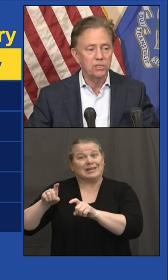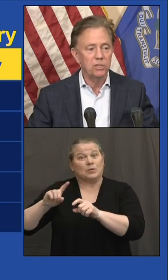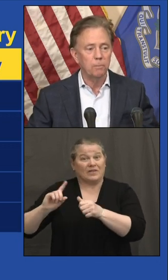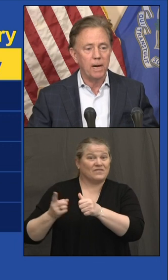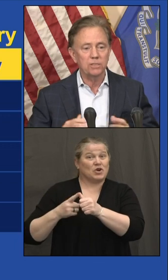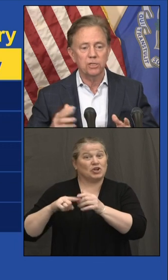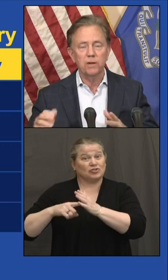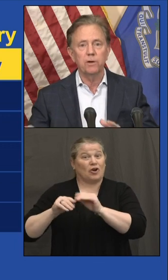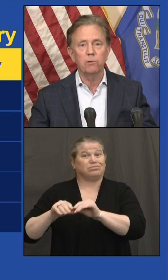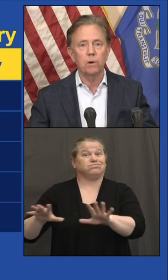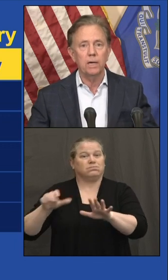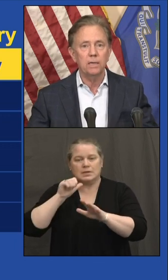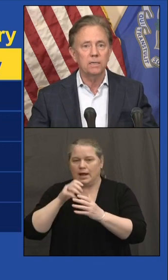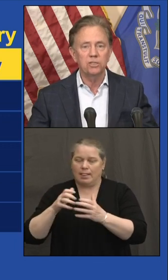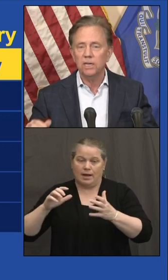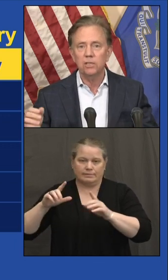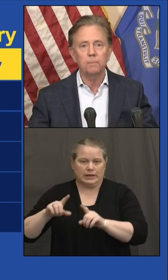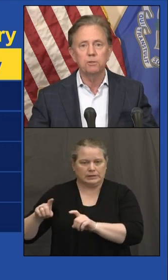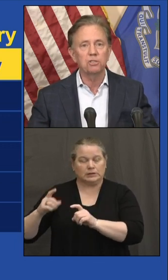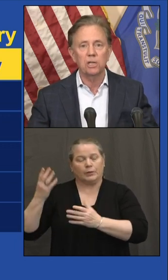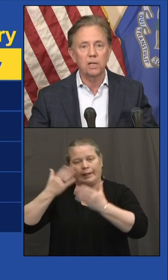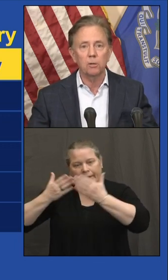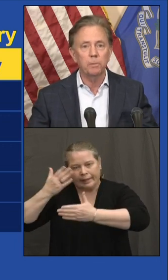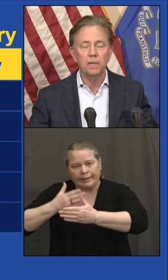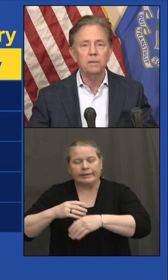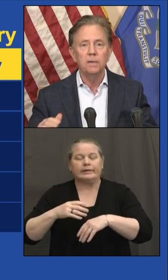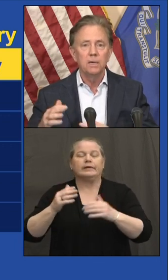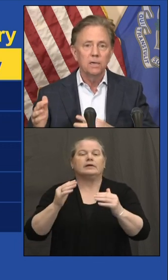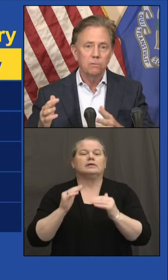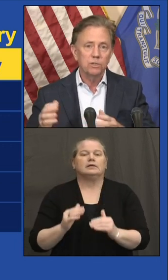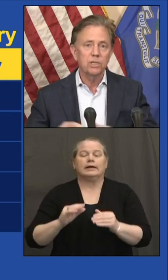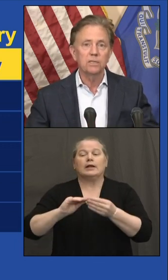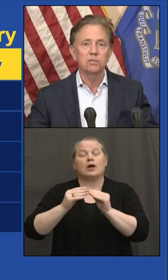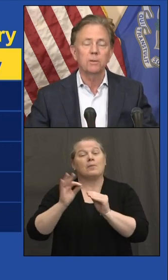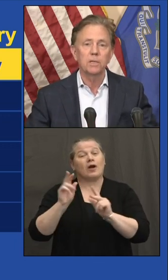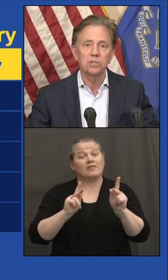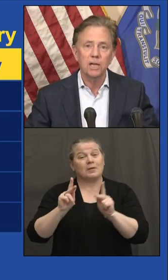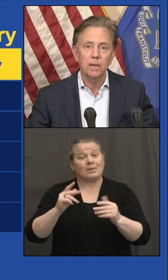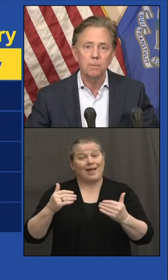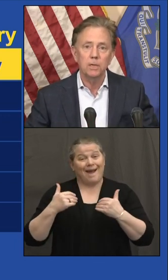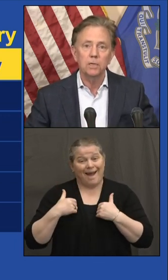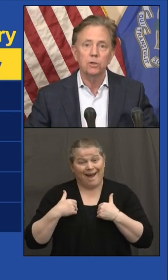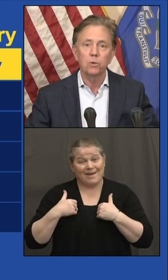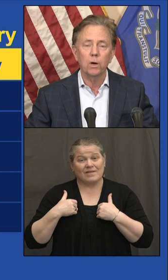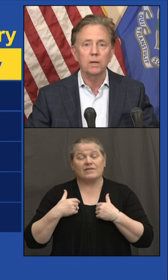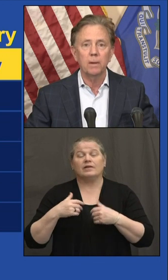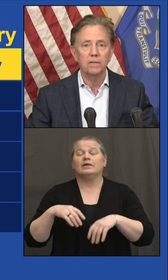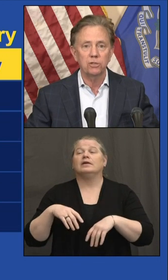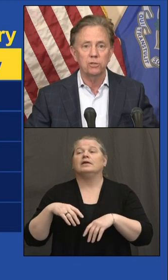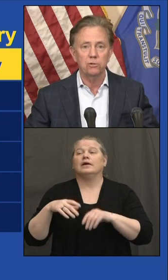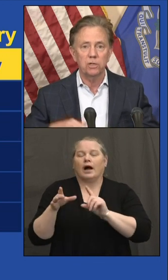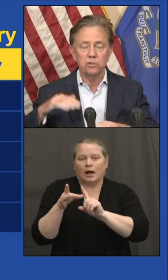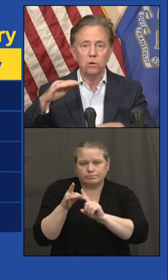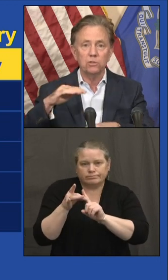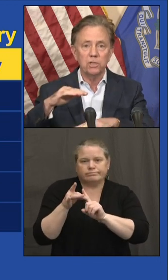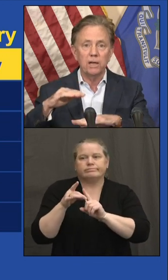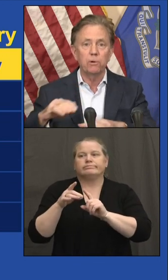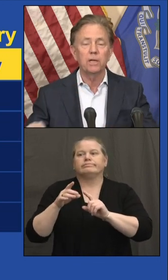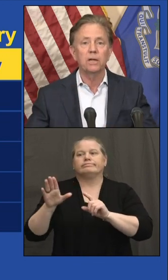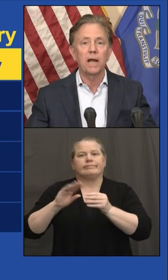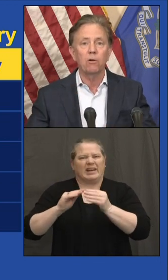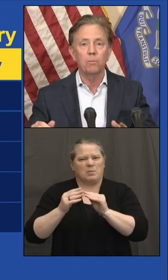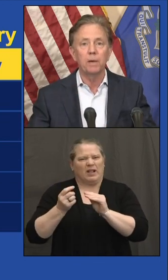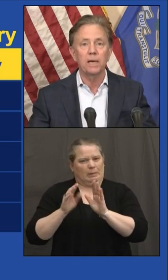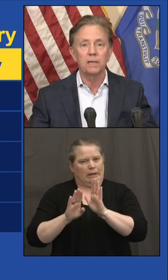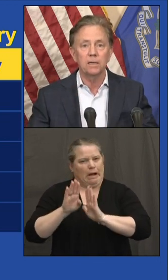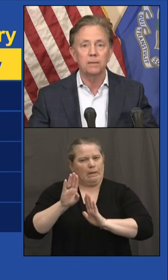lot of tests. The positivity rate ticked up just a little bit. We're seeing some of the same in New York and Massachusetts. All stay